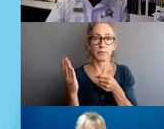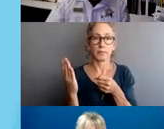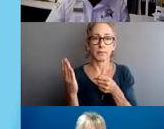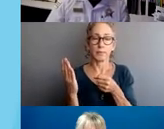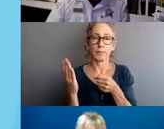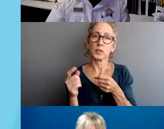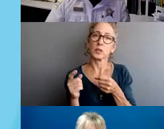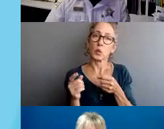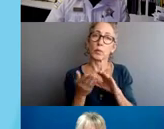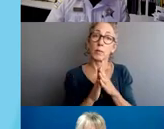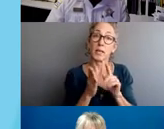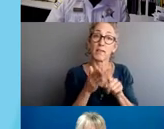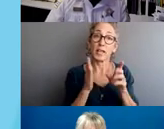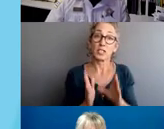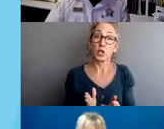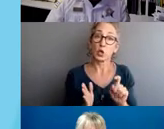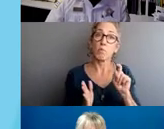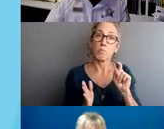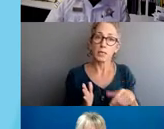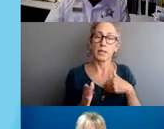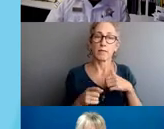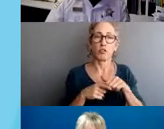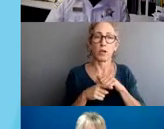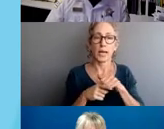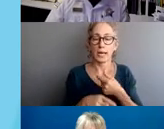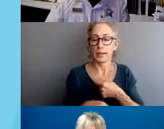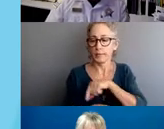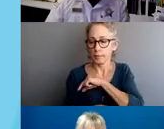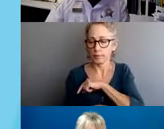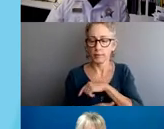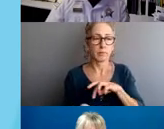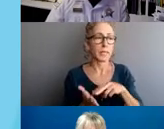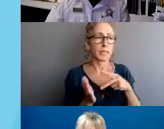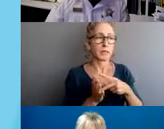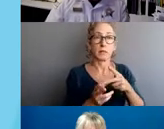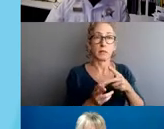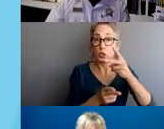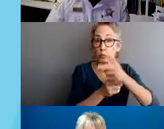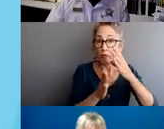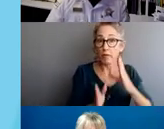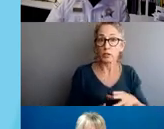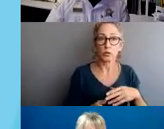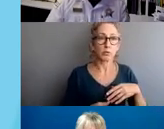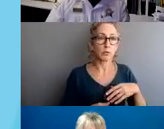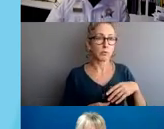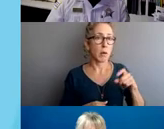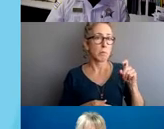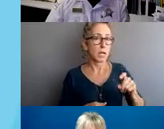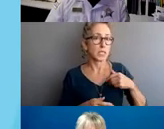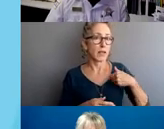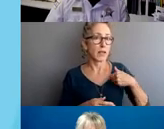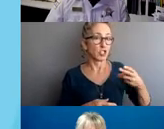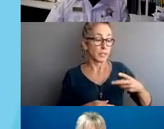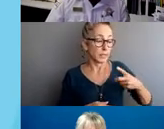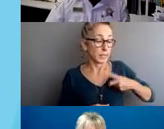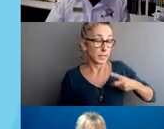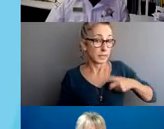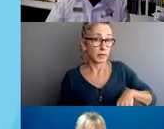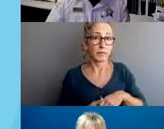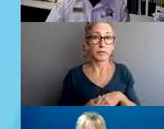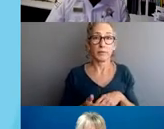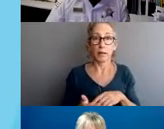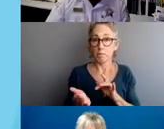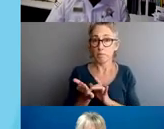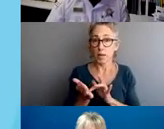CPD investigator, including time as a supervisor or as a detective, medical attendance standards, and